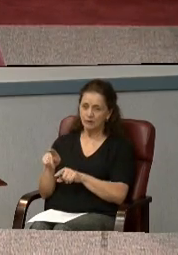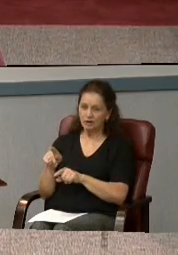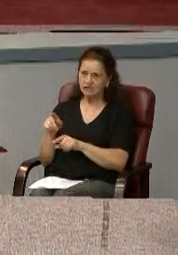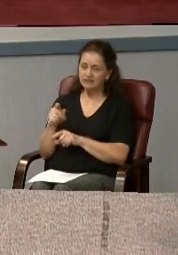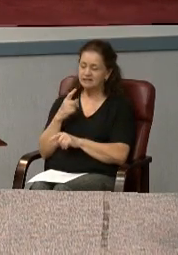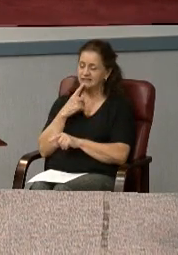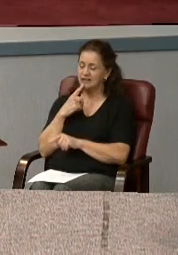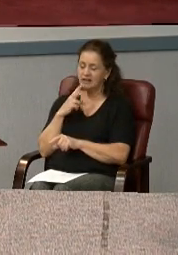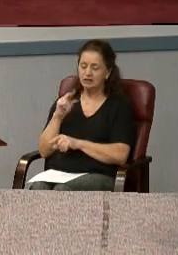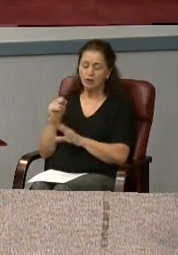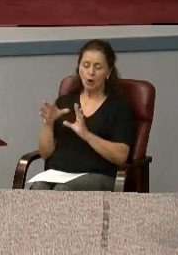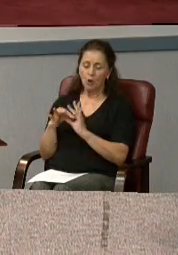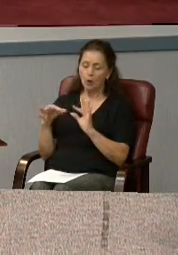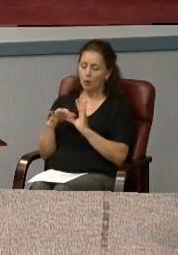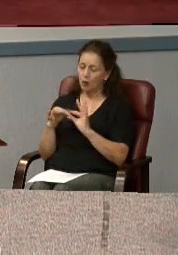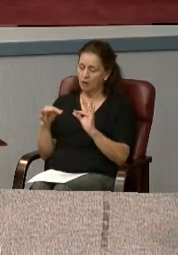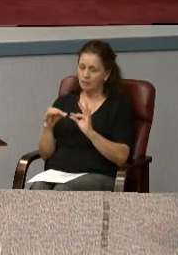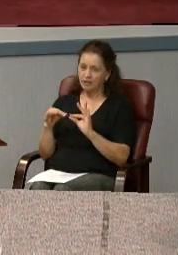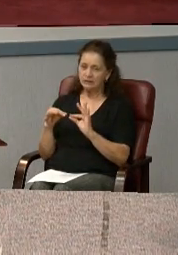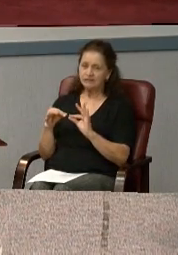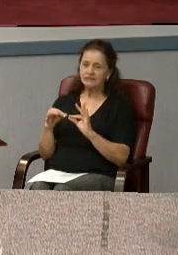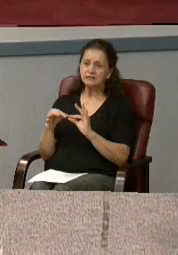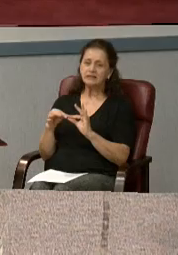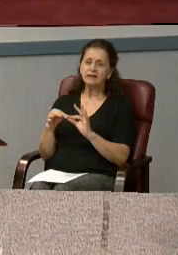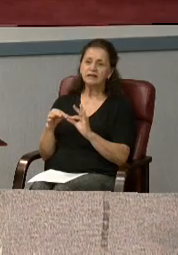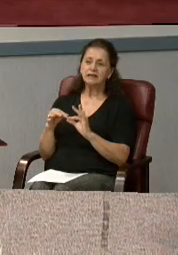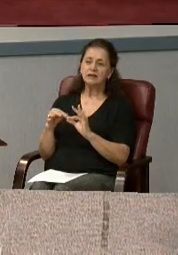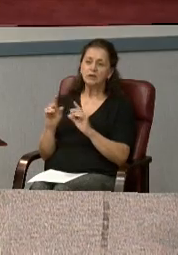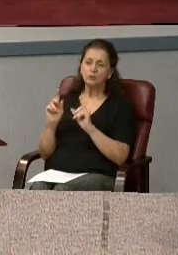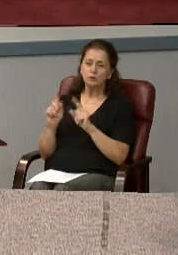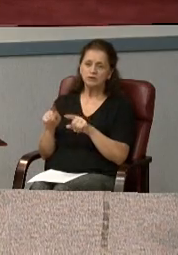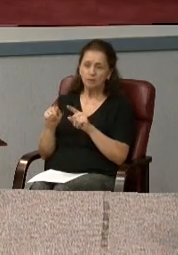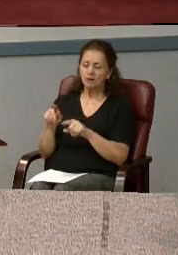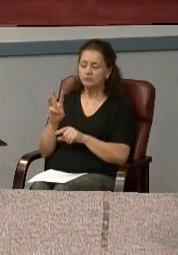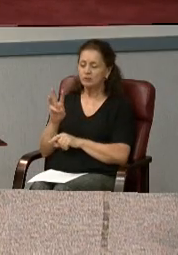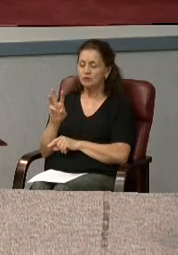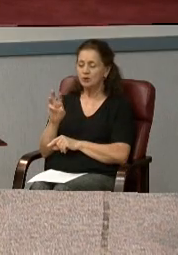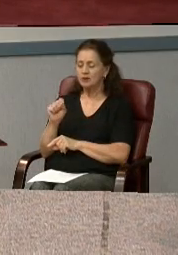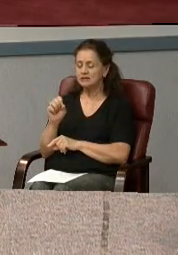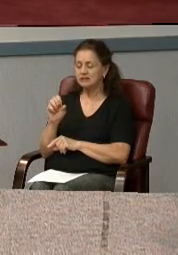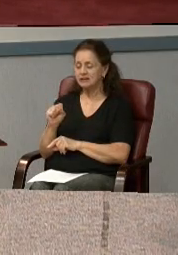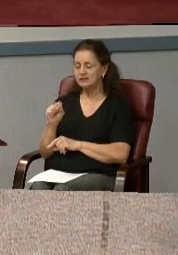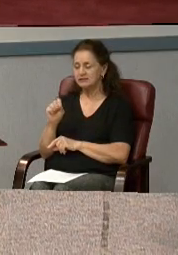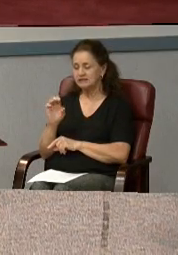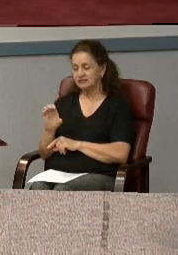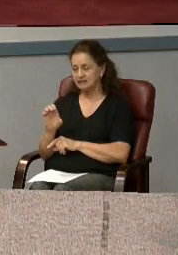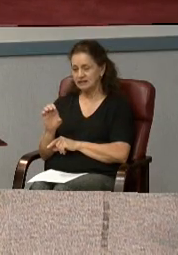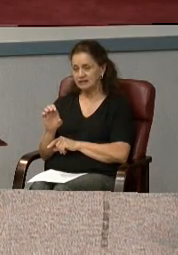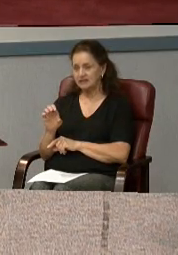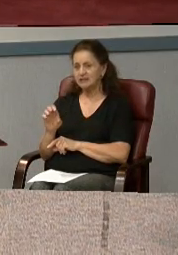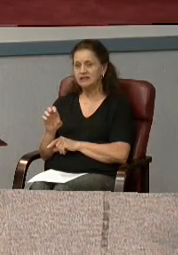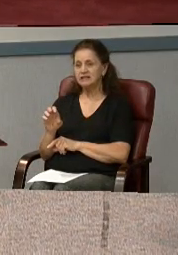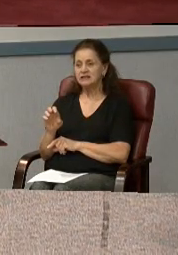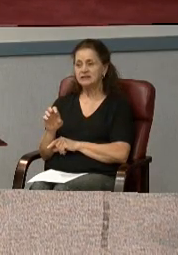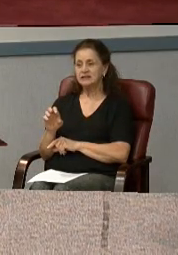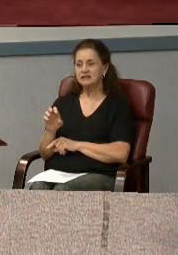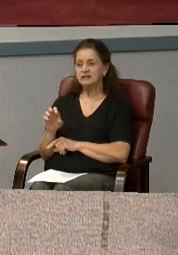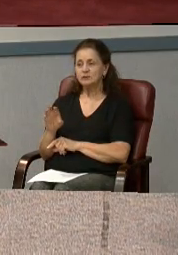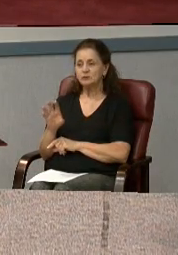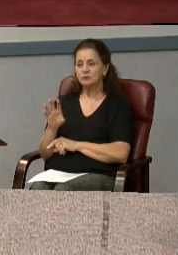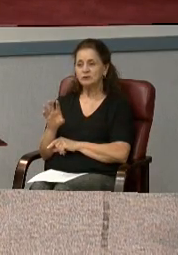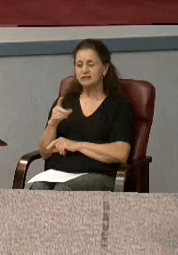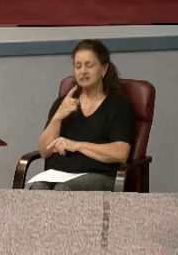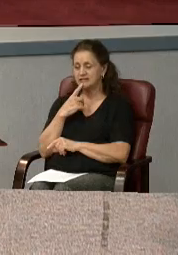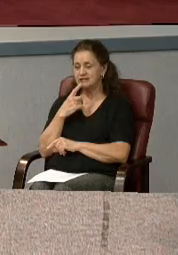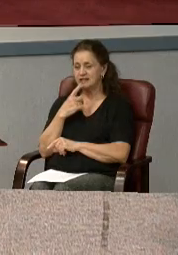Department had no comments regarding the request at this time. A response from WSSE dated May 17, 2012 was received